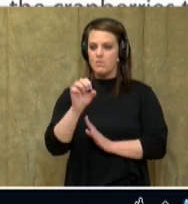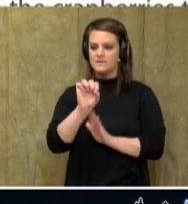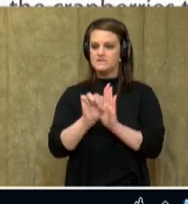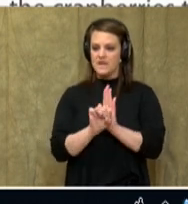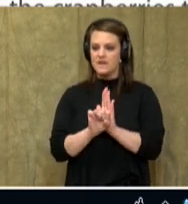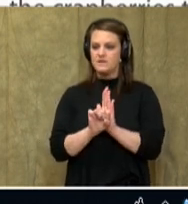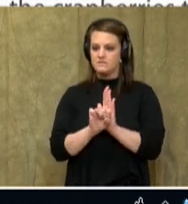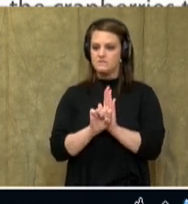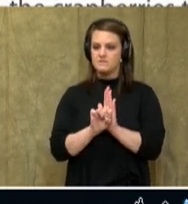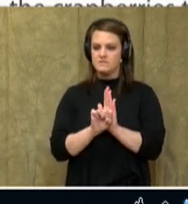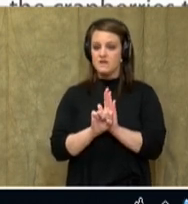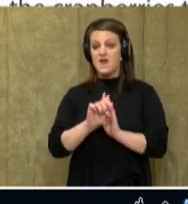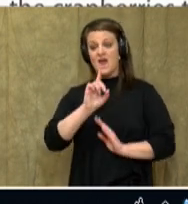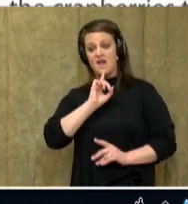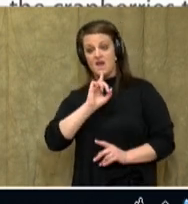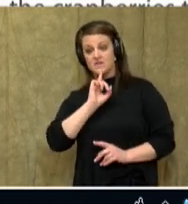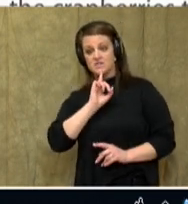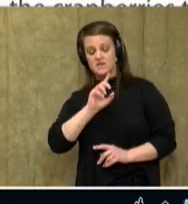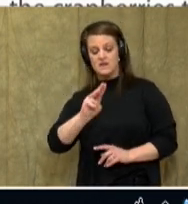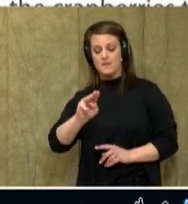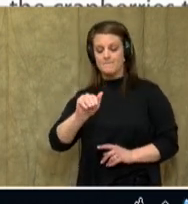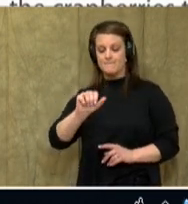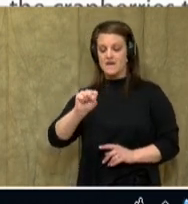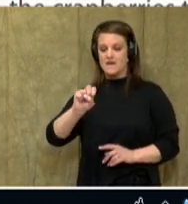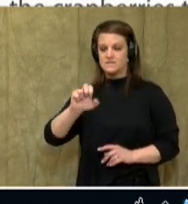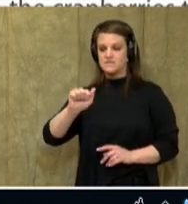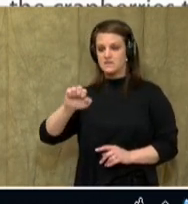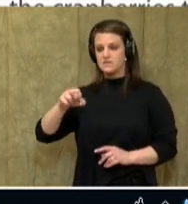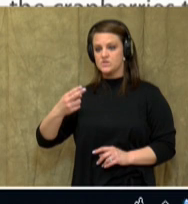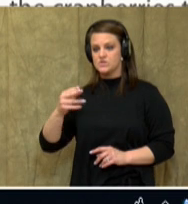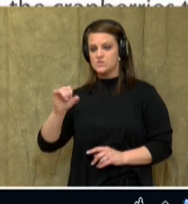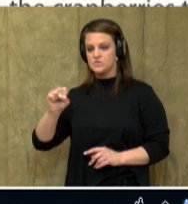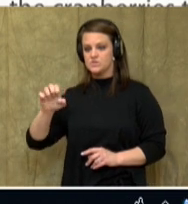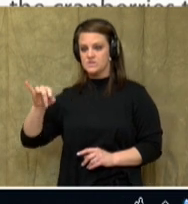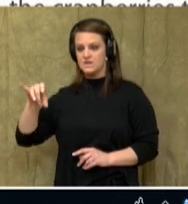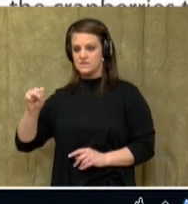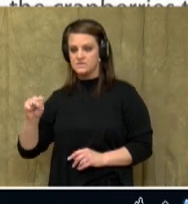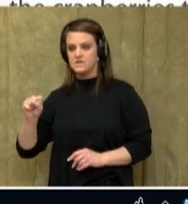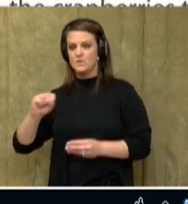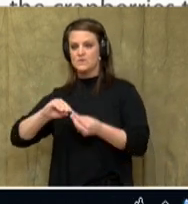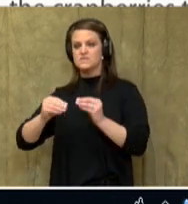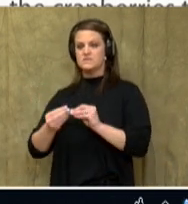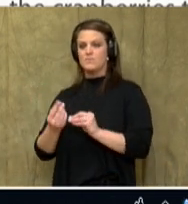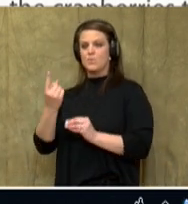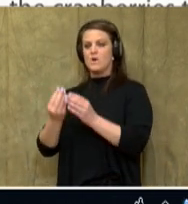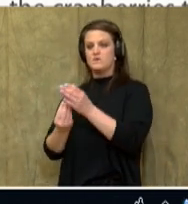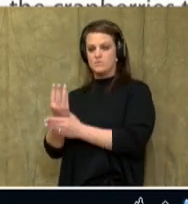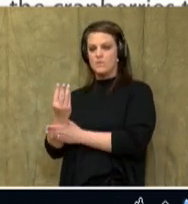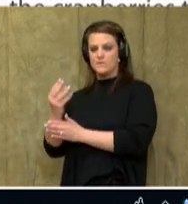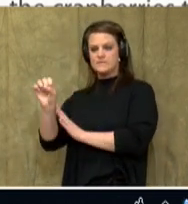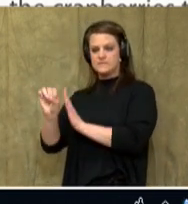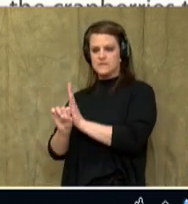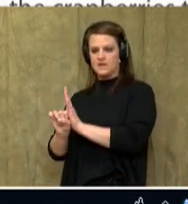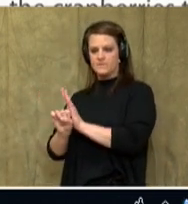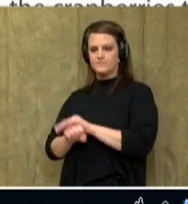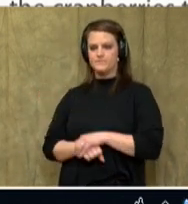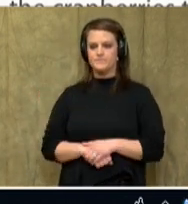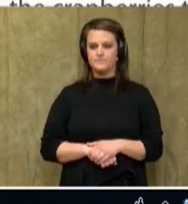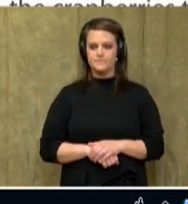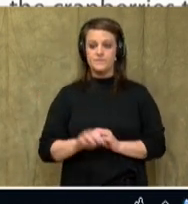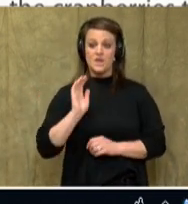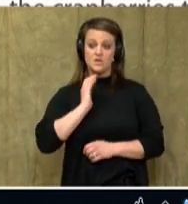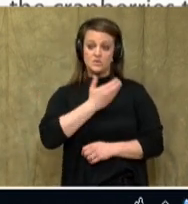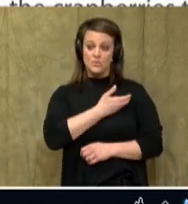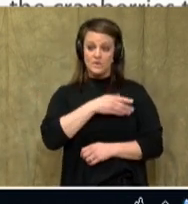We found out that, actually, Massachusetts was once the most-producing cranberry state. So, we found out